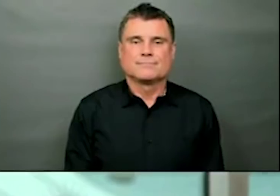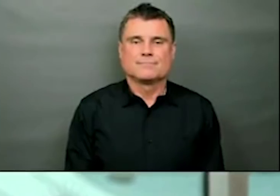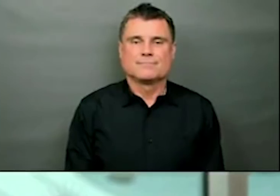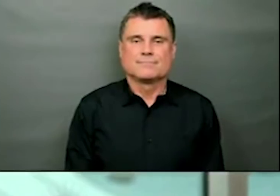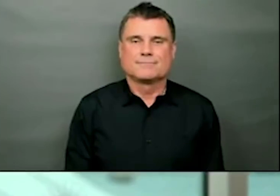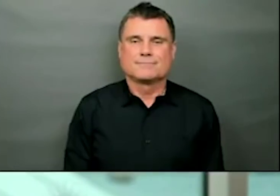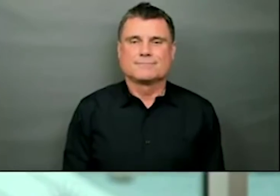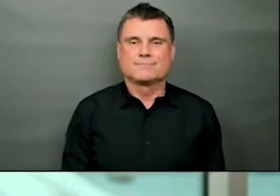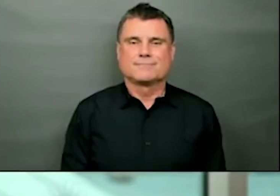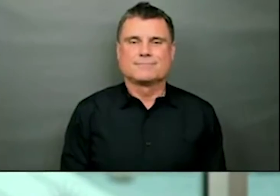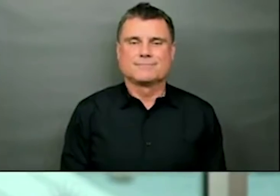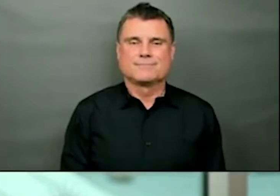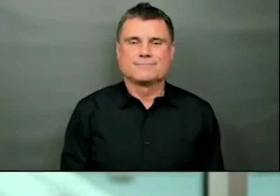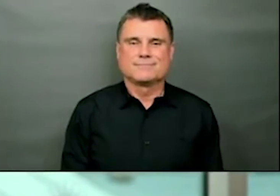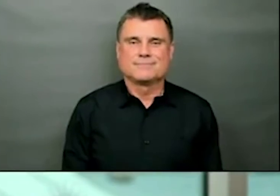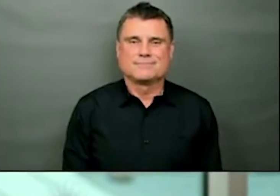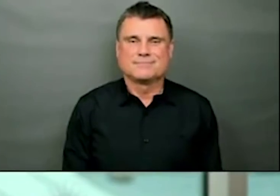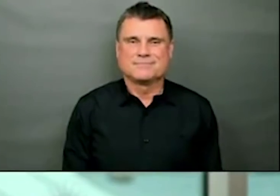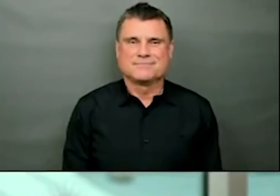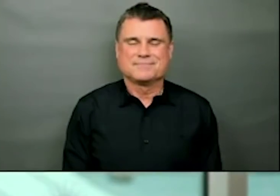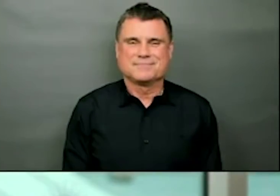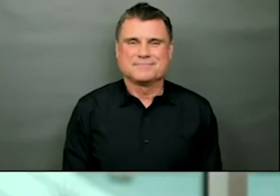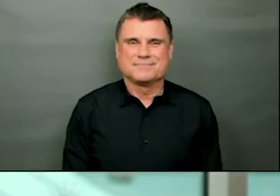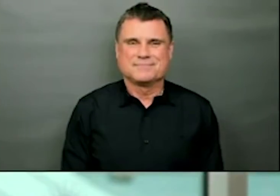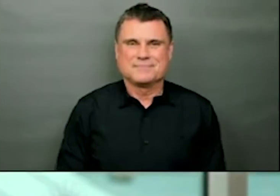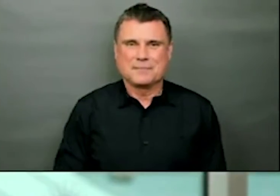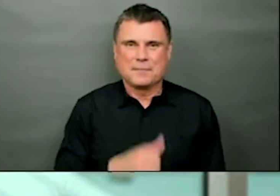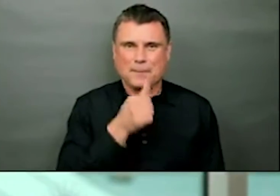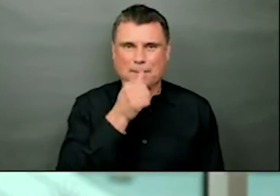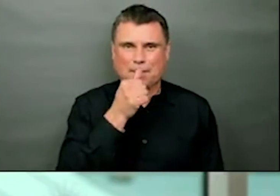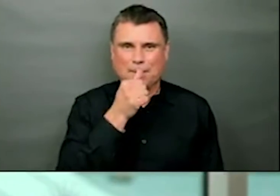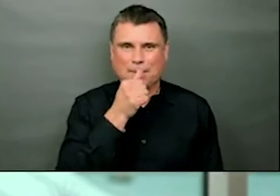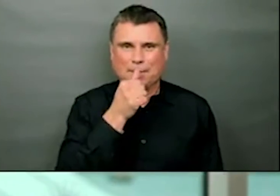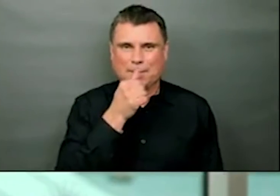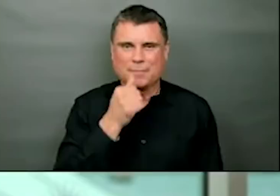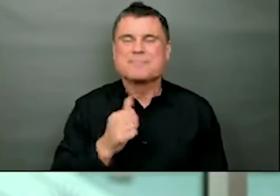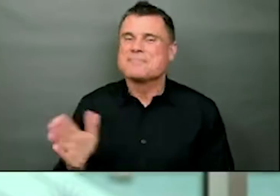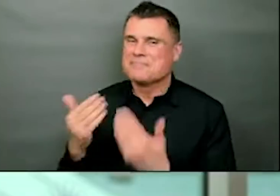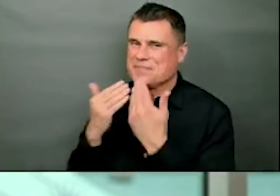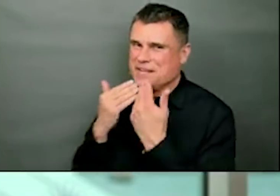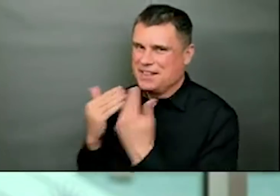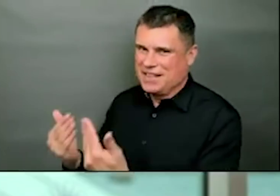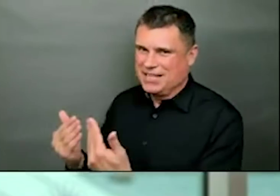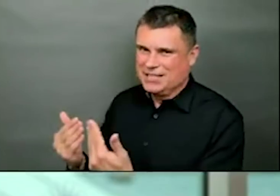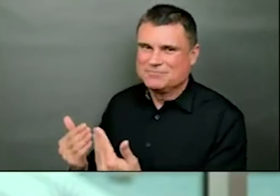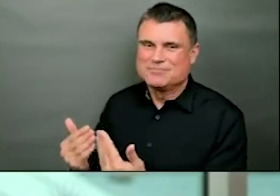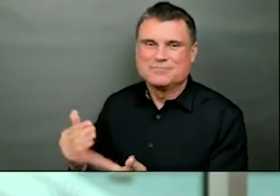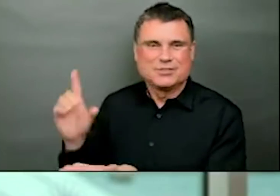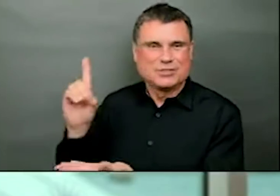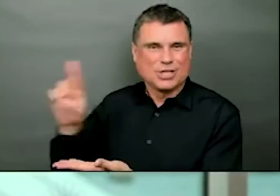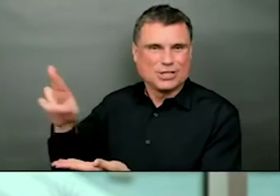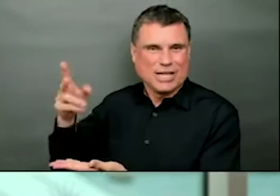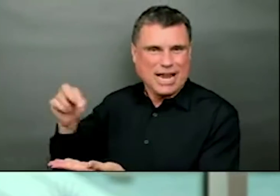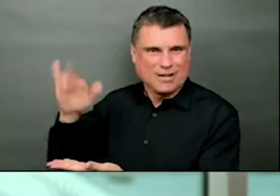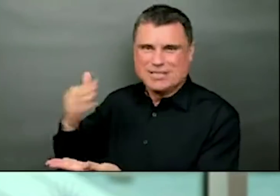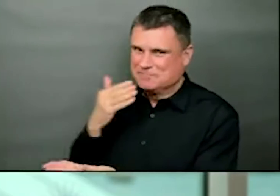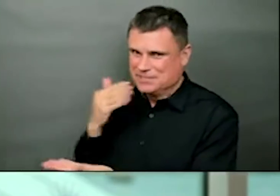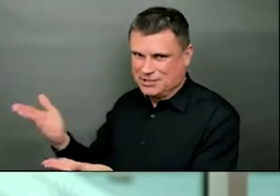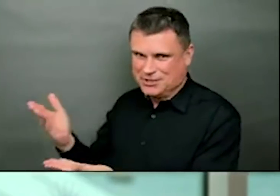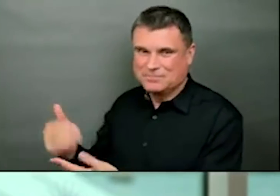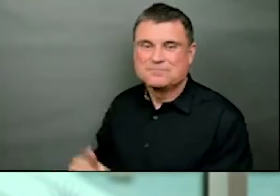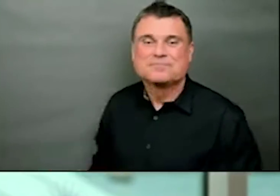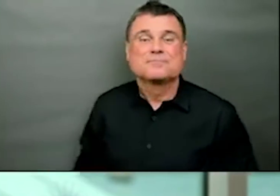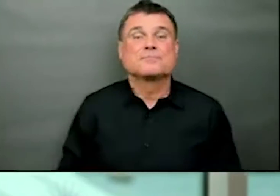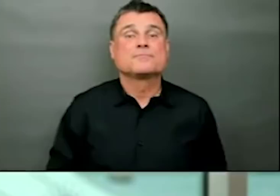Thank you very much, Dr. Henry. And I want to start by extending my condolences to the families, friends, the caregivers